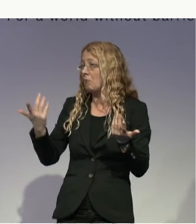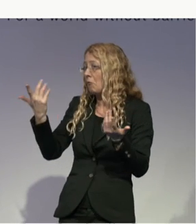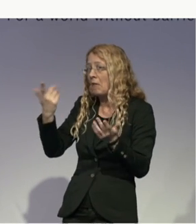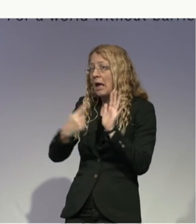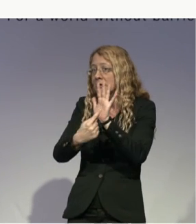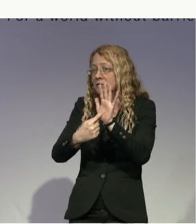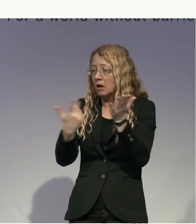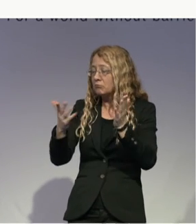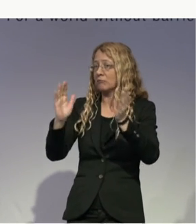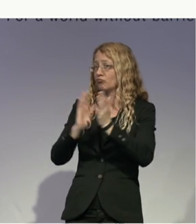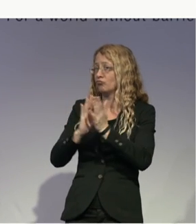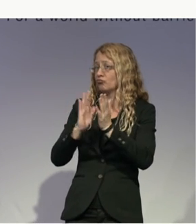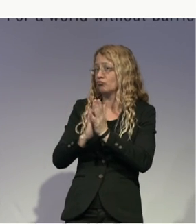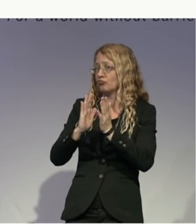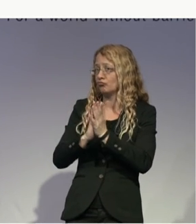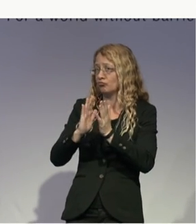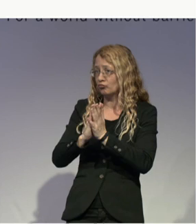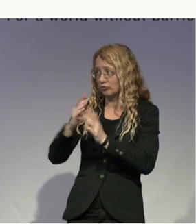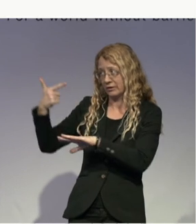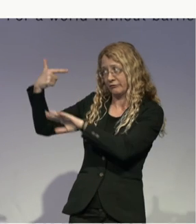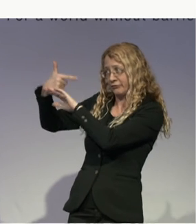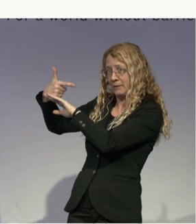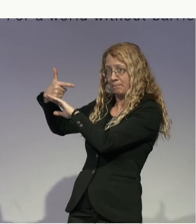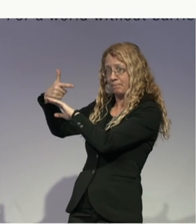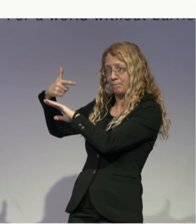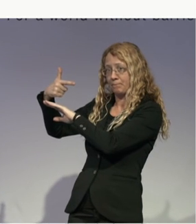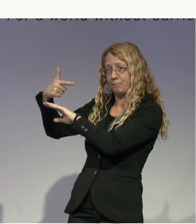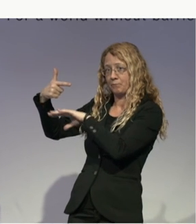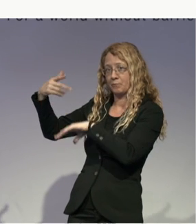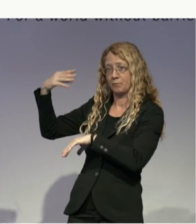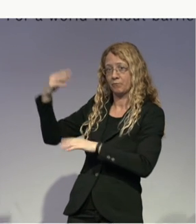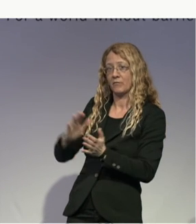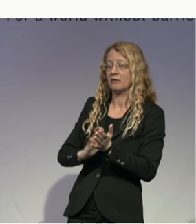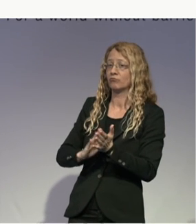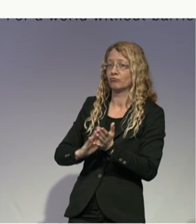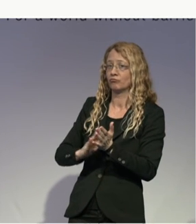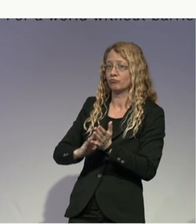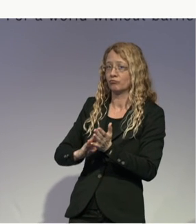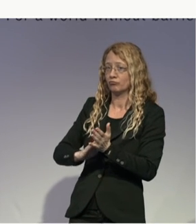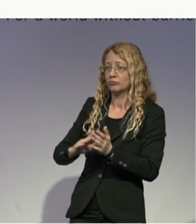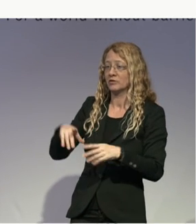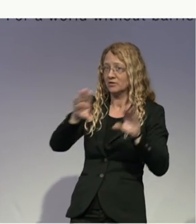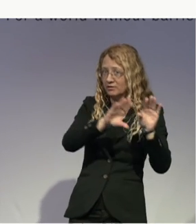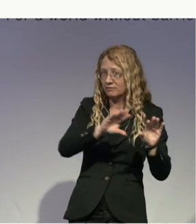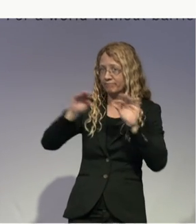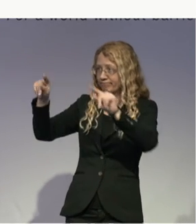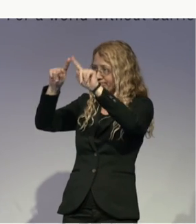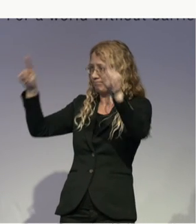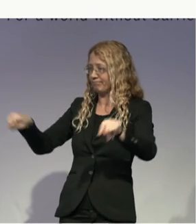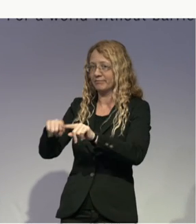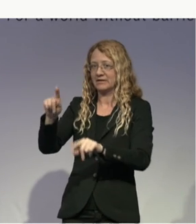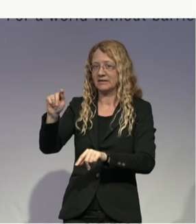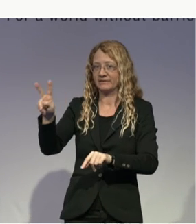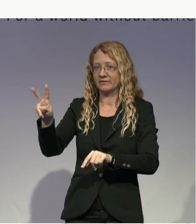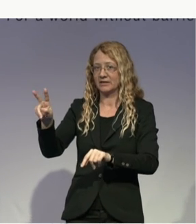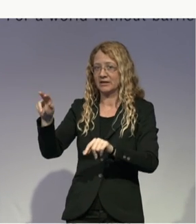that were coming out from the screen. Now, in the latest version, the consumer version, so out